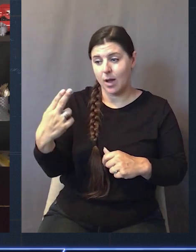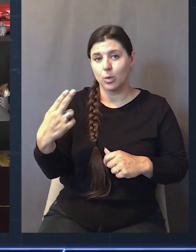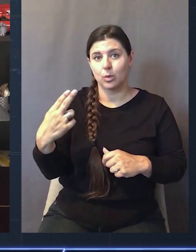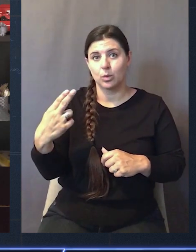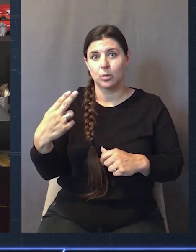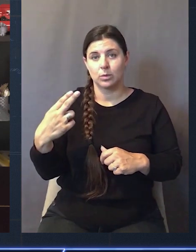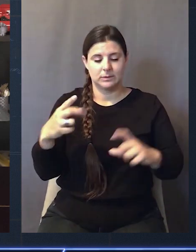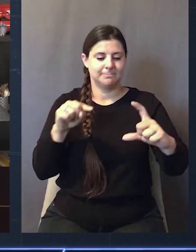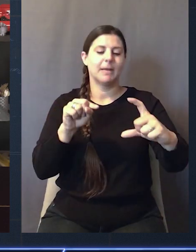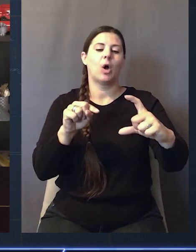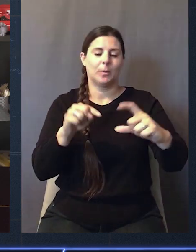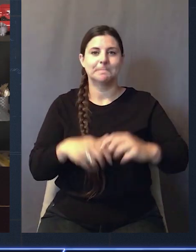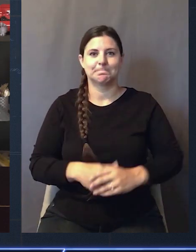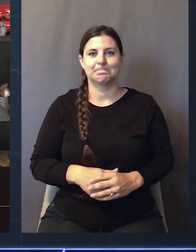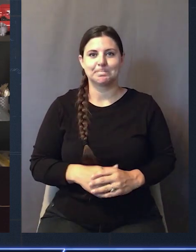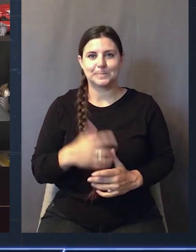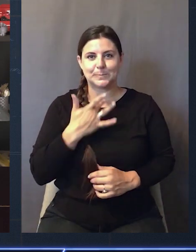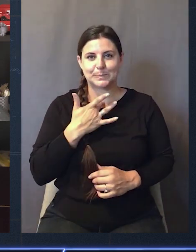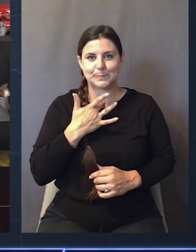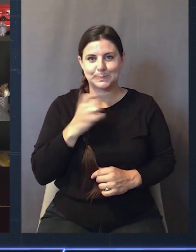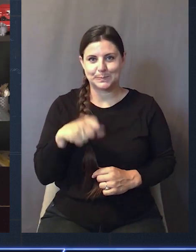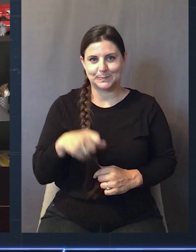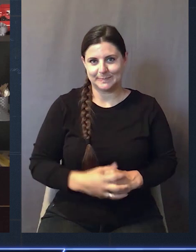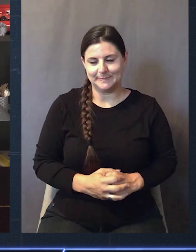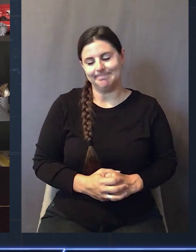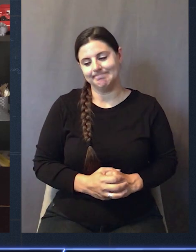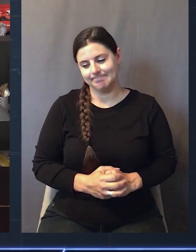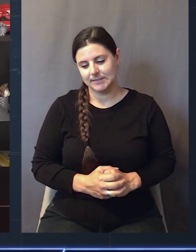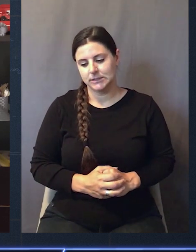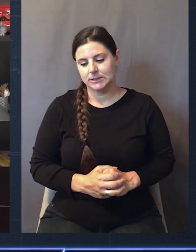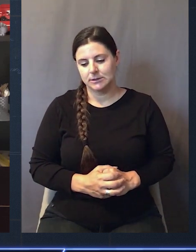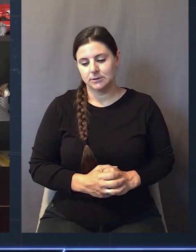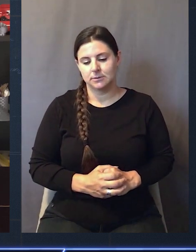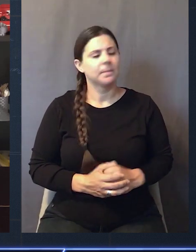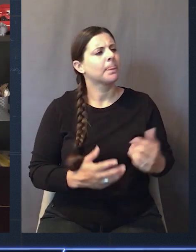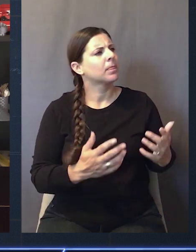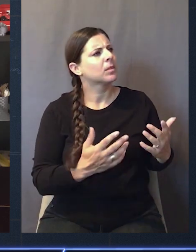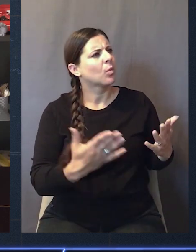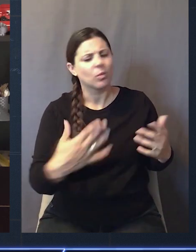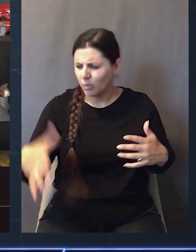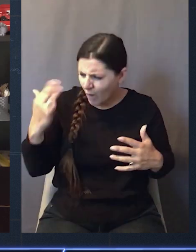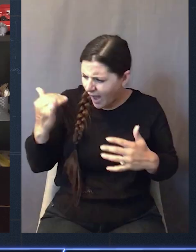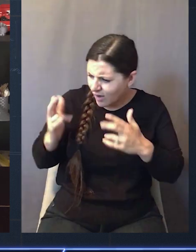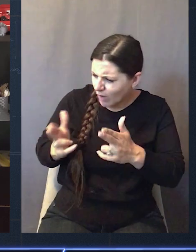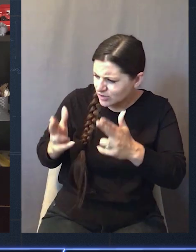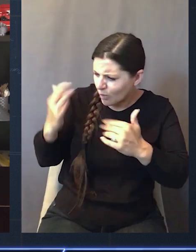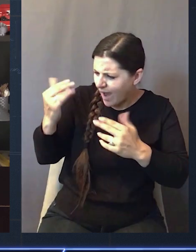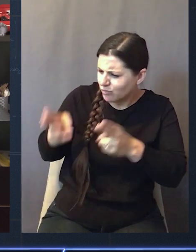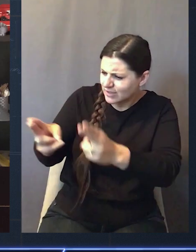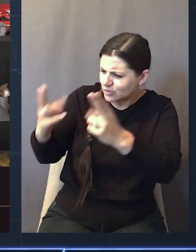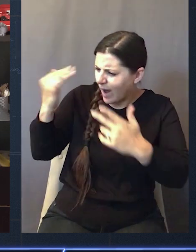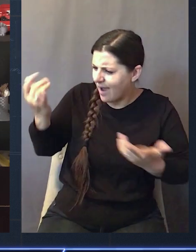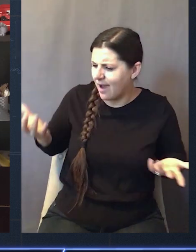Sir, you were going 95 miles an hour. Check right there. My speedometer's working just perfectly down to the mile. And he just says,